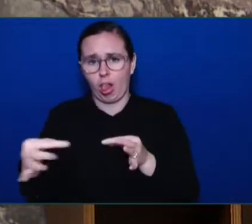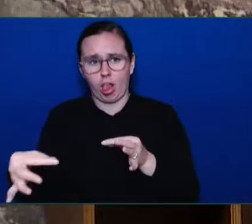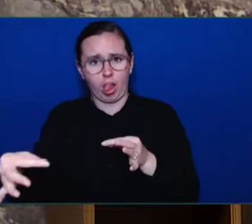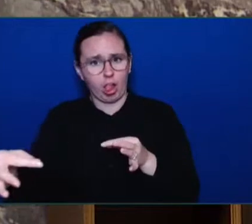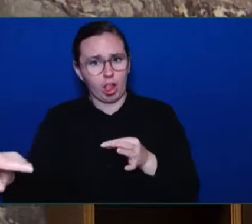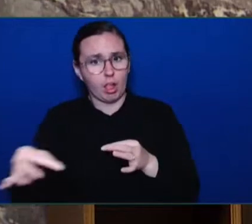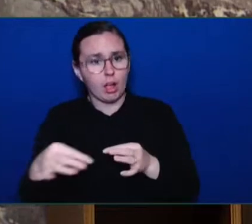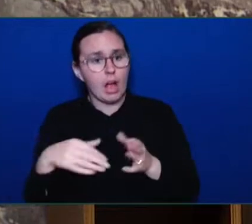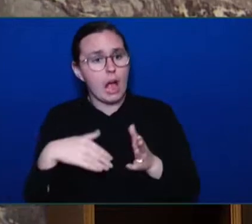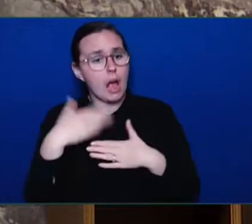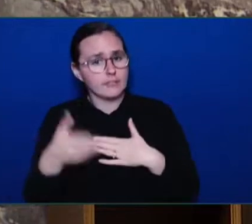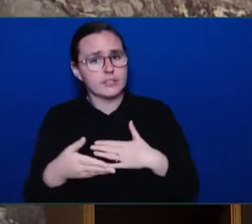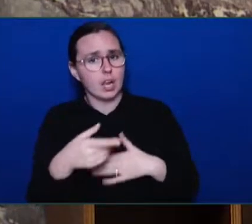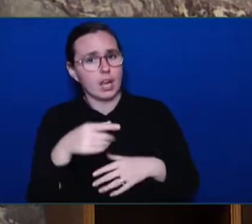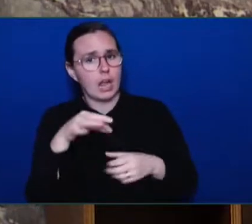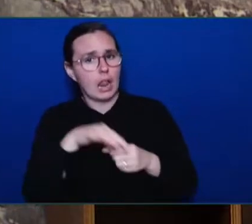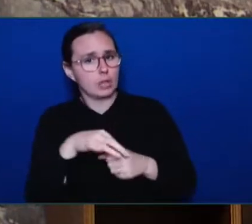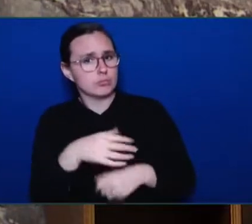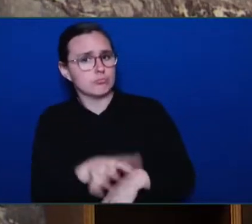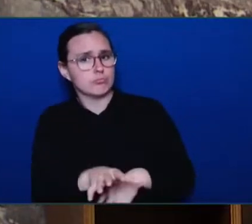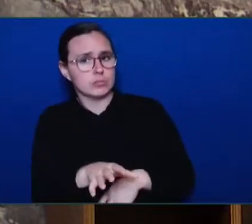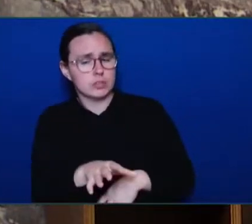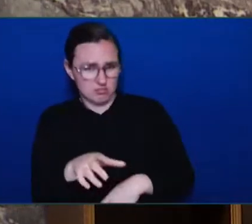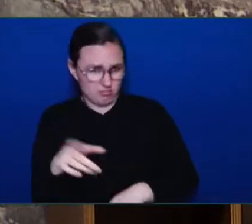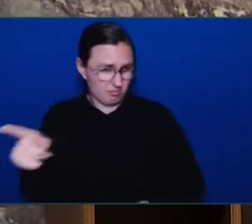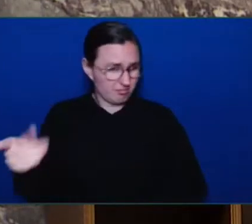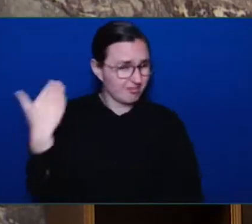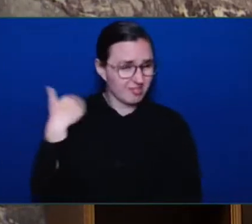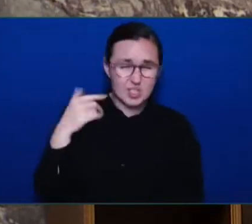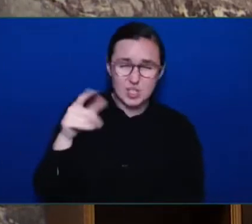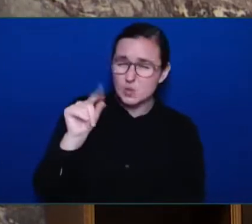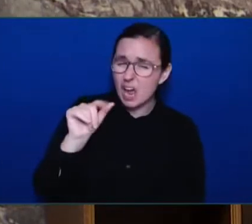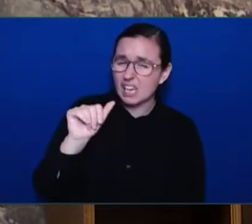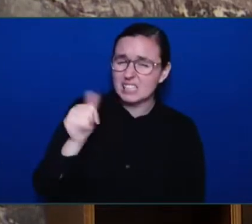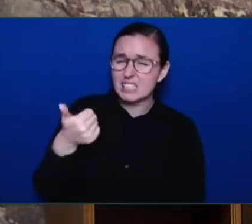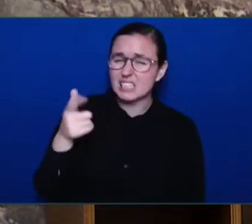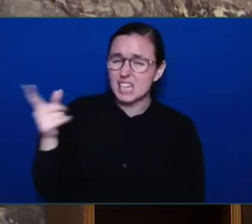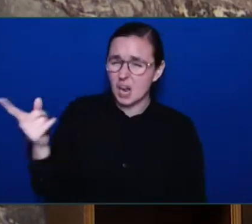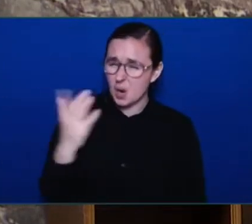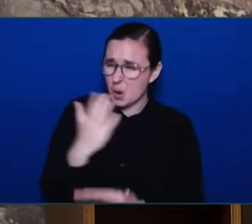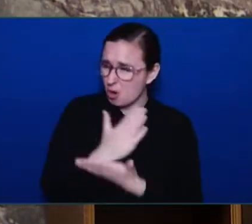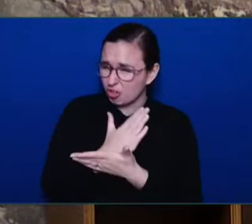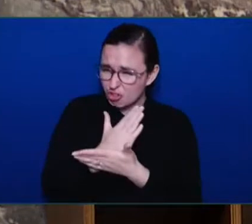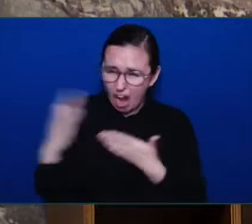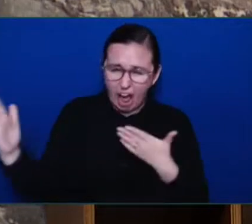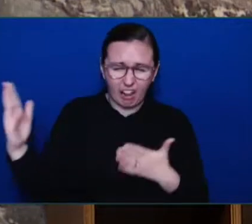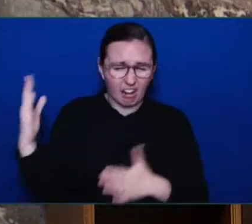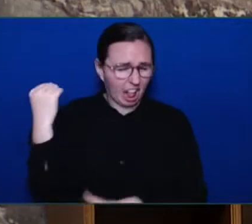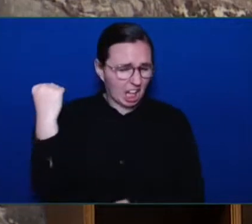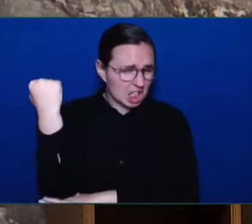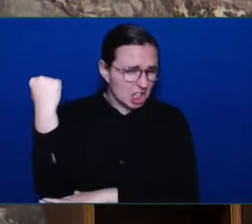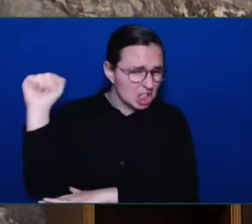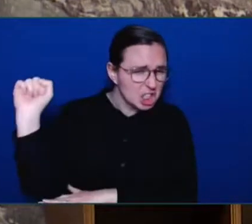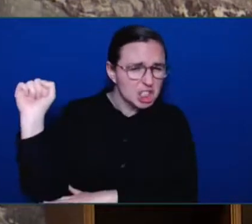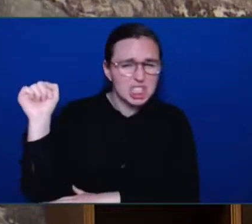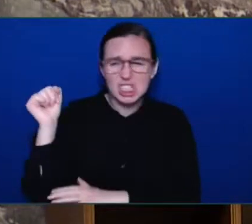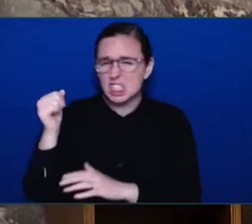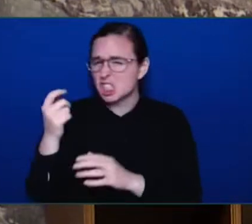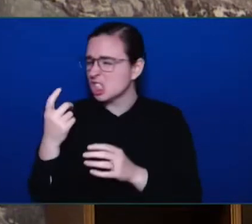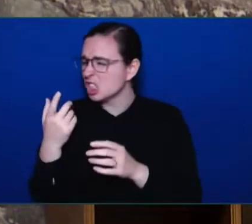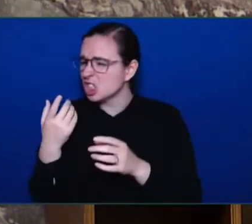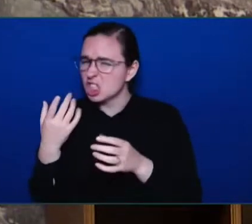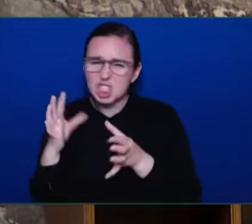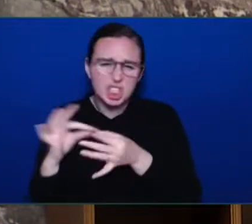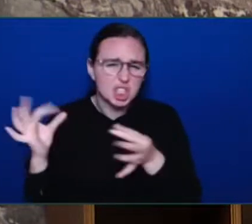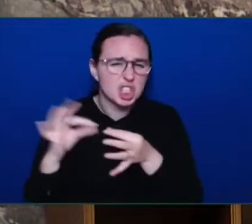of the 2010 Games. At that time, while anarchists engaged in rioting, looting, property damage, and assaulting